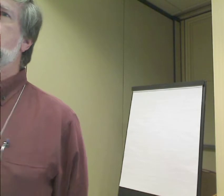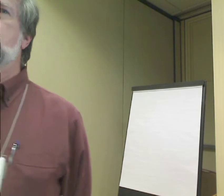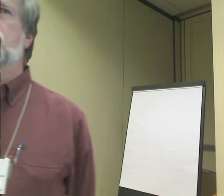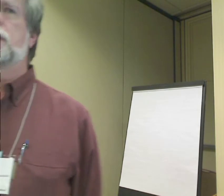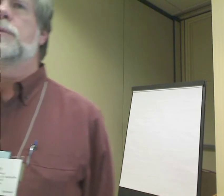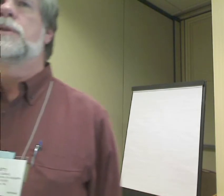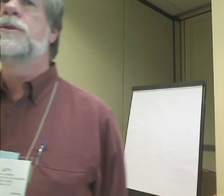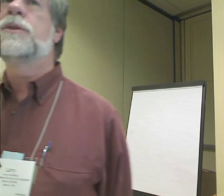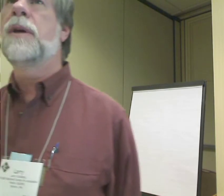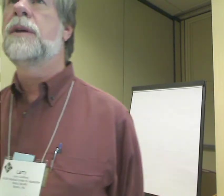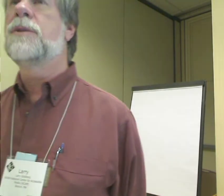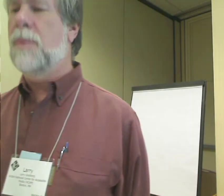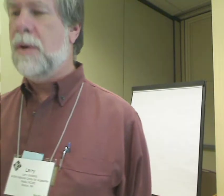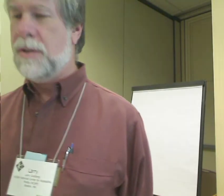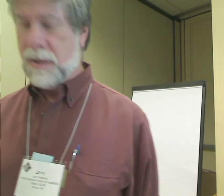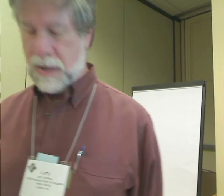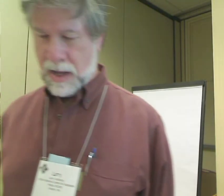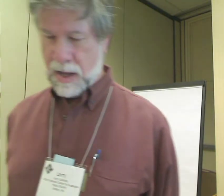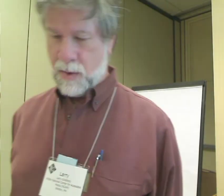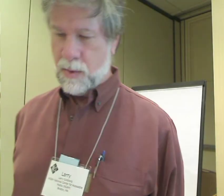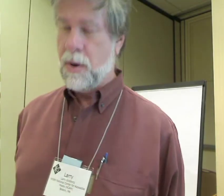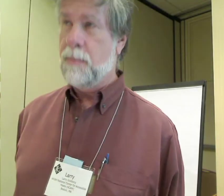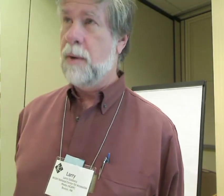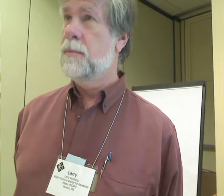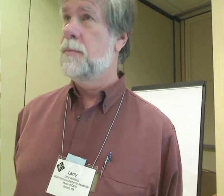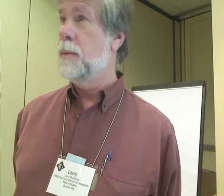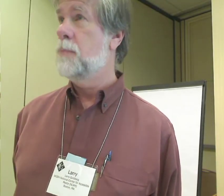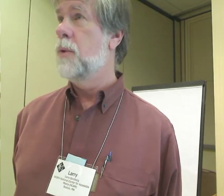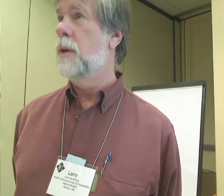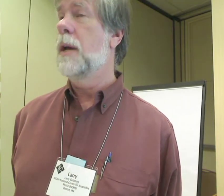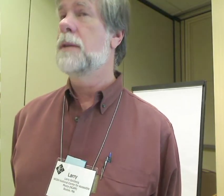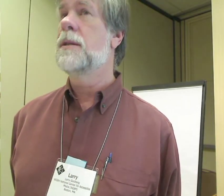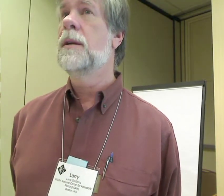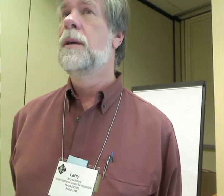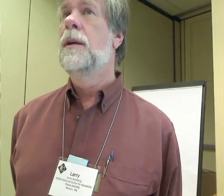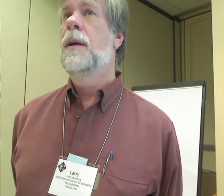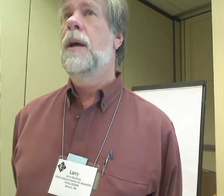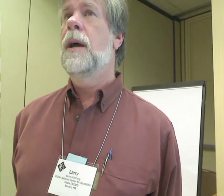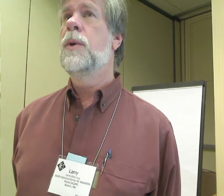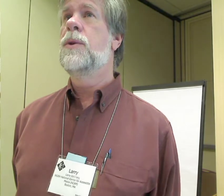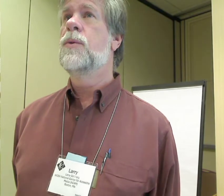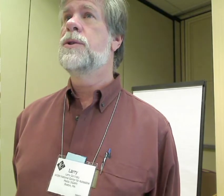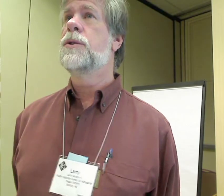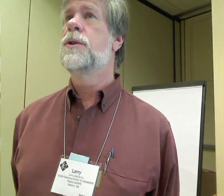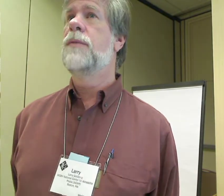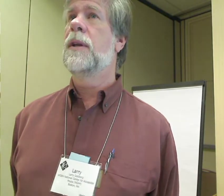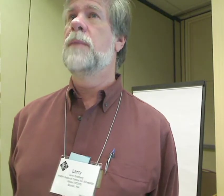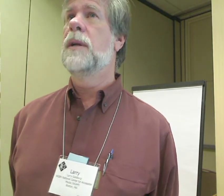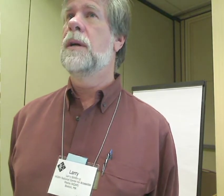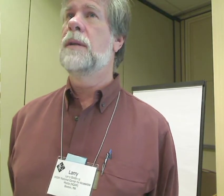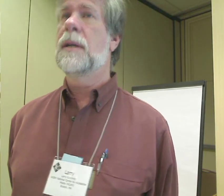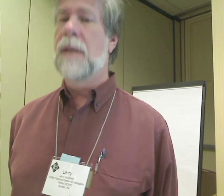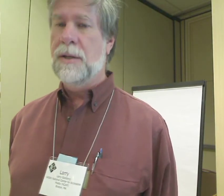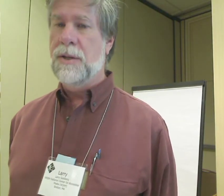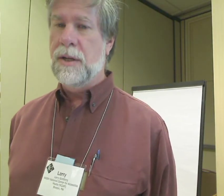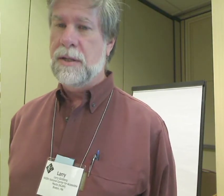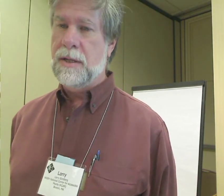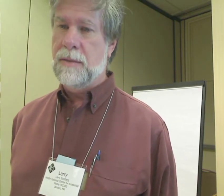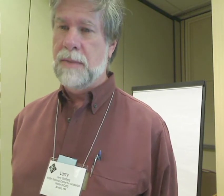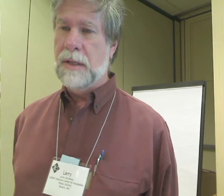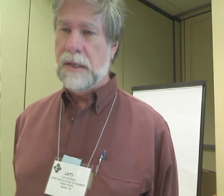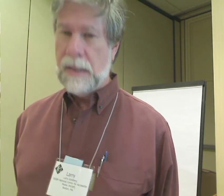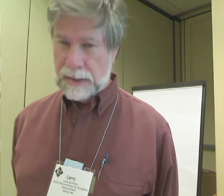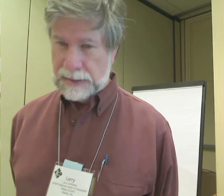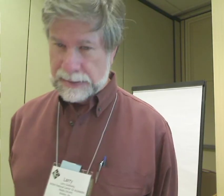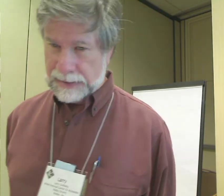Accessible Media at WGBH in Boston. We're part of public broadcasting, and we do research and development on technology